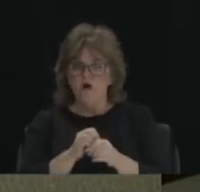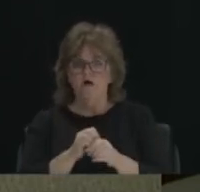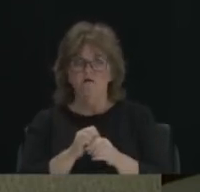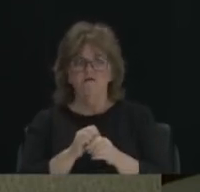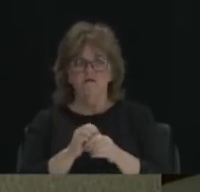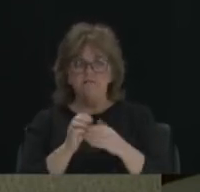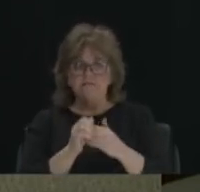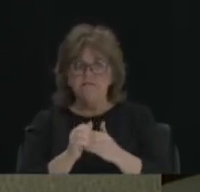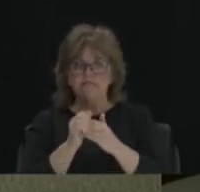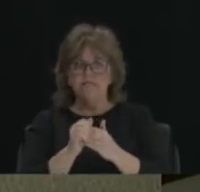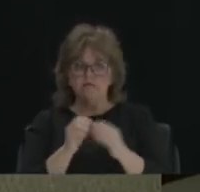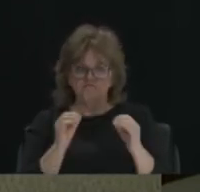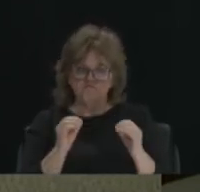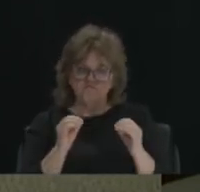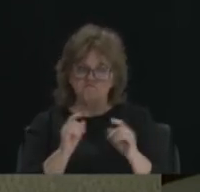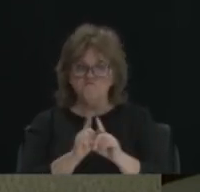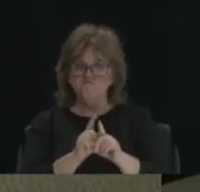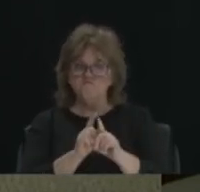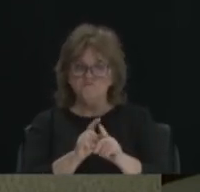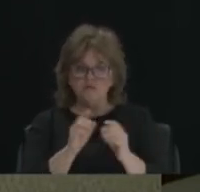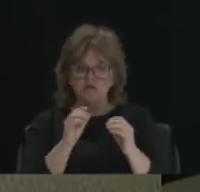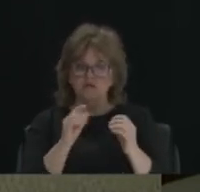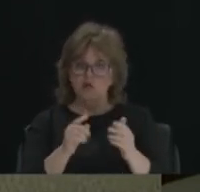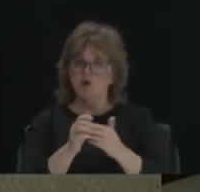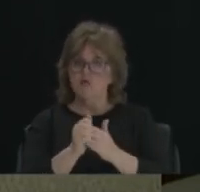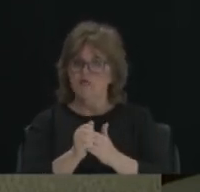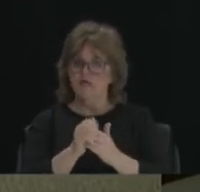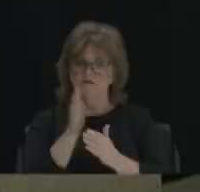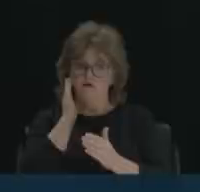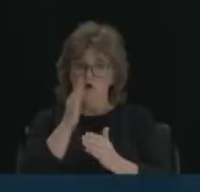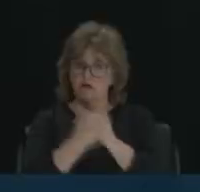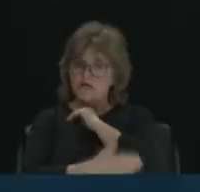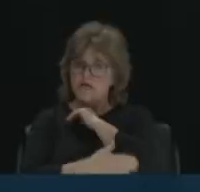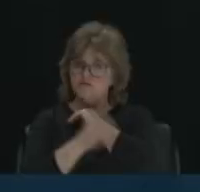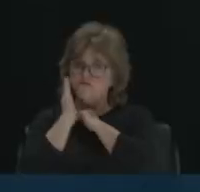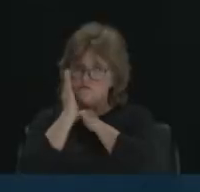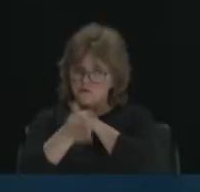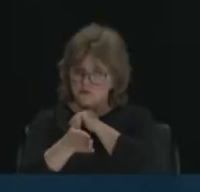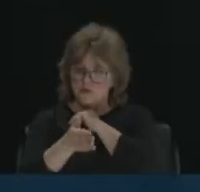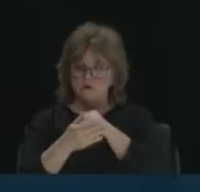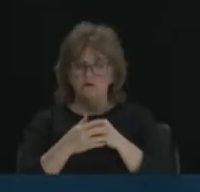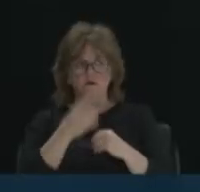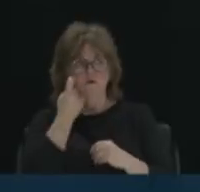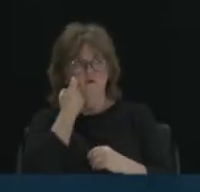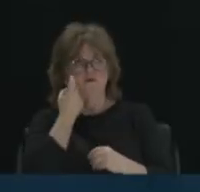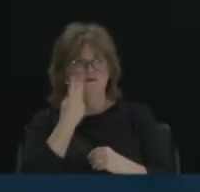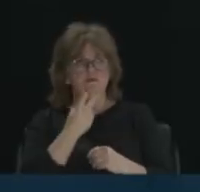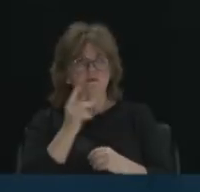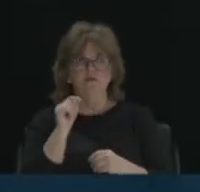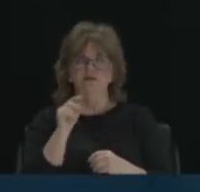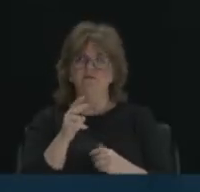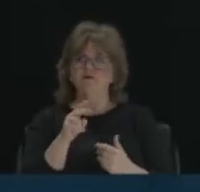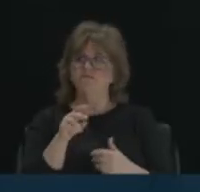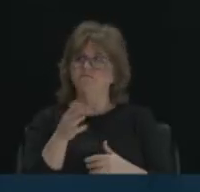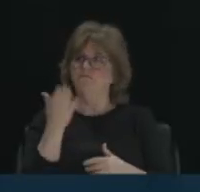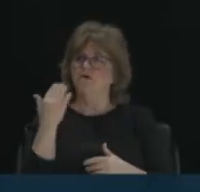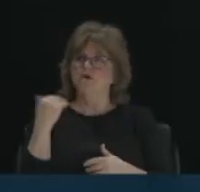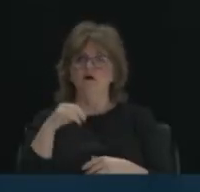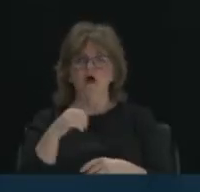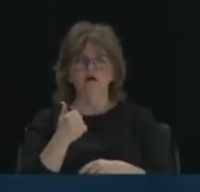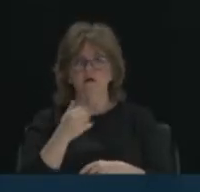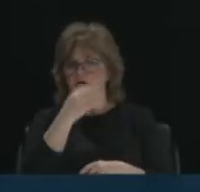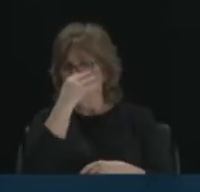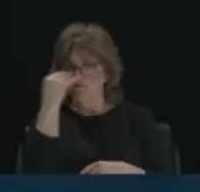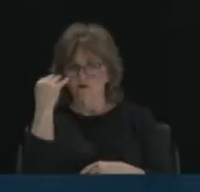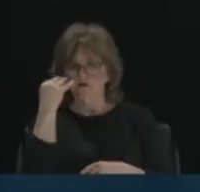lead this nation, this country. As we just saw on TV just the other day, another African